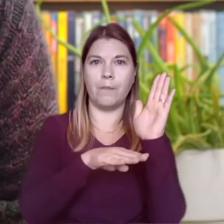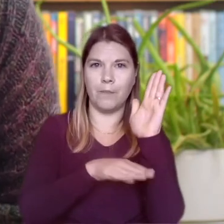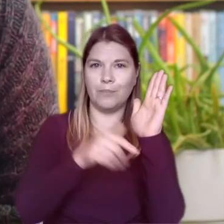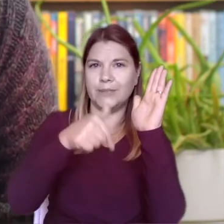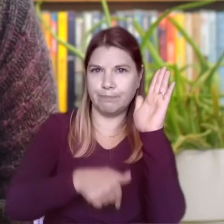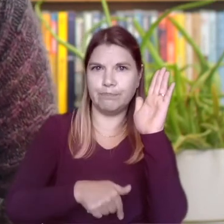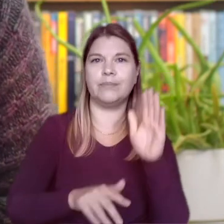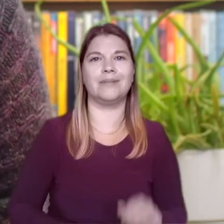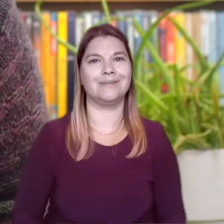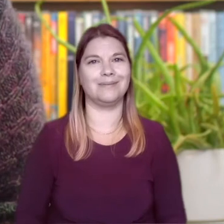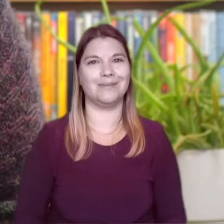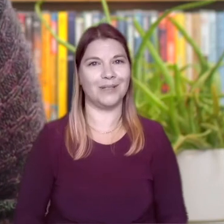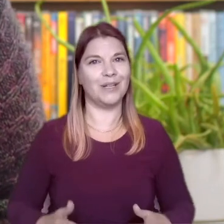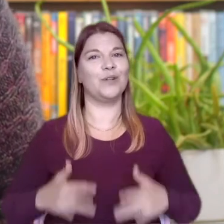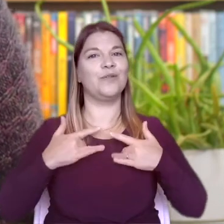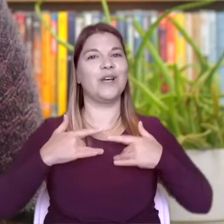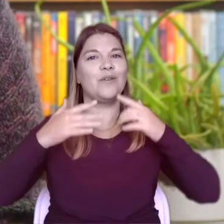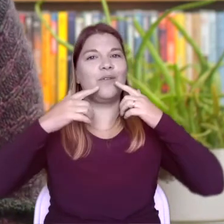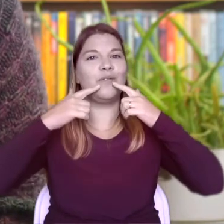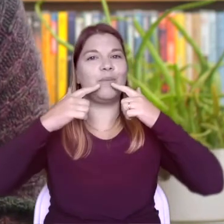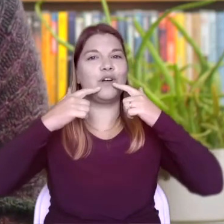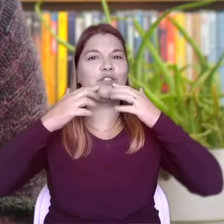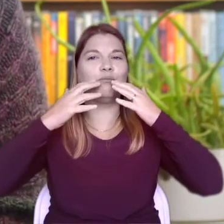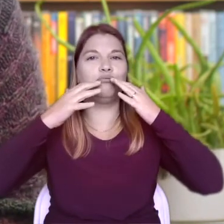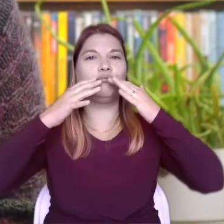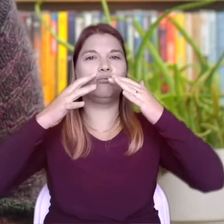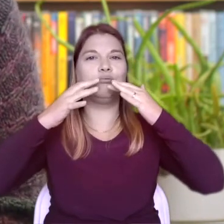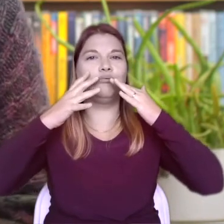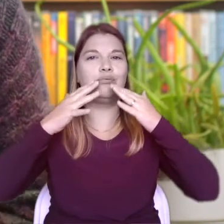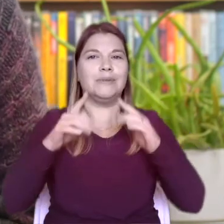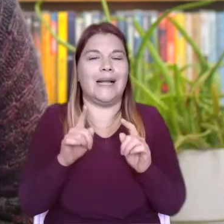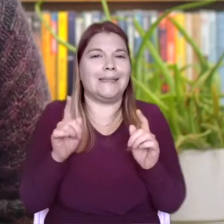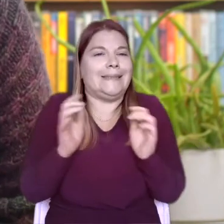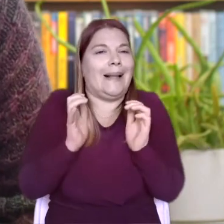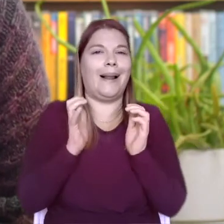can you feel the vibrations on the outside of your lips? it's almost tickly